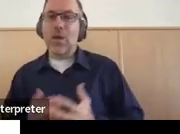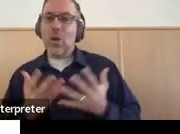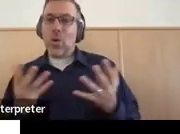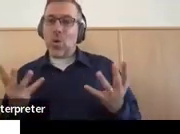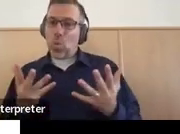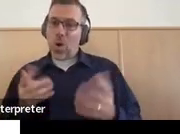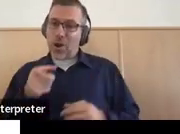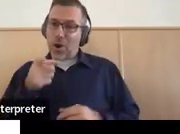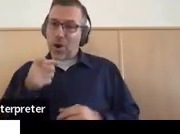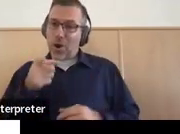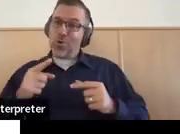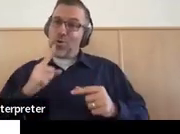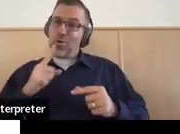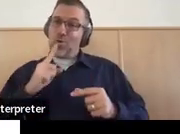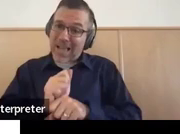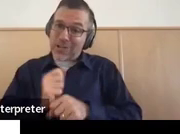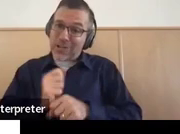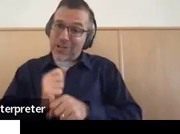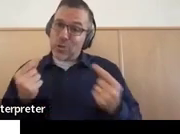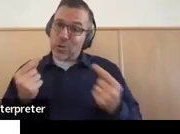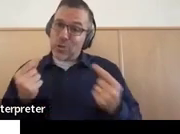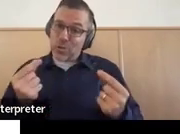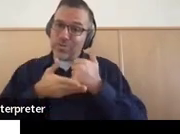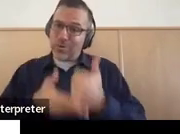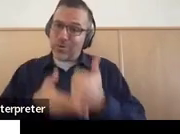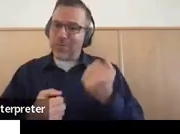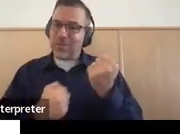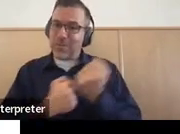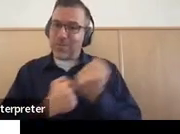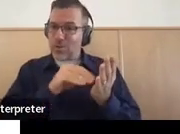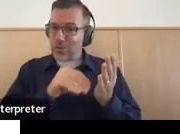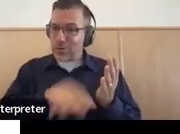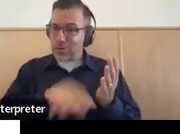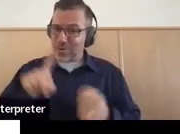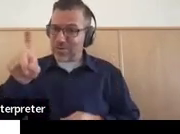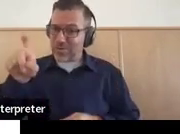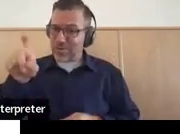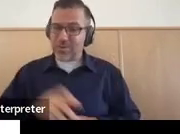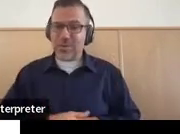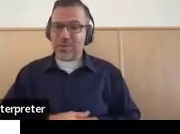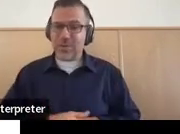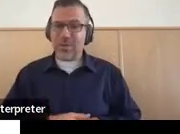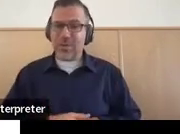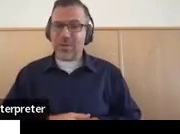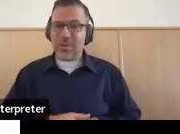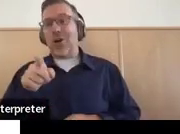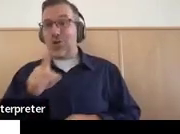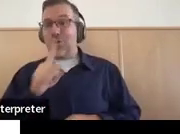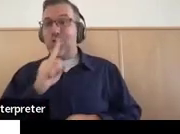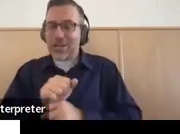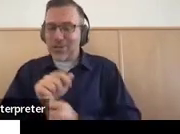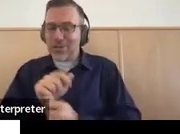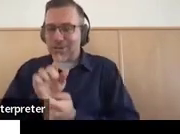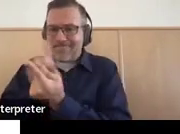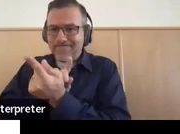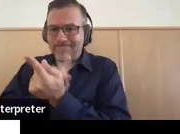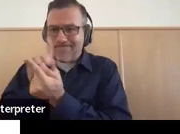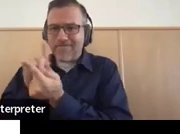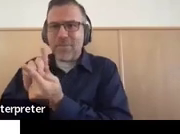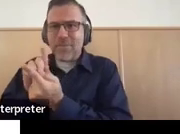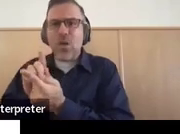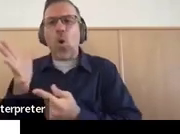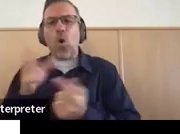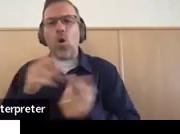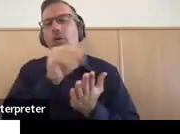this student or youth? Are you doing activities with them or are you just filling out the paperwork because there's an IEP due next